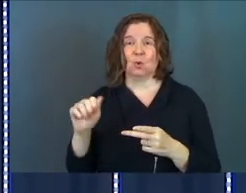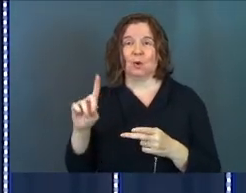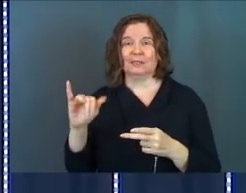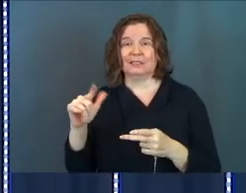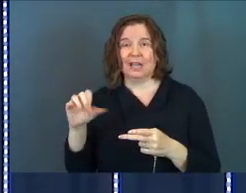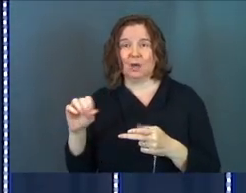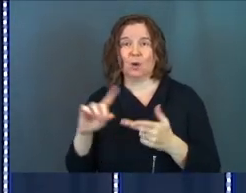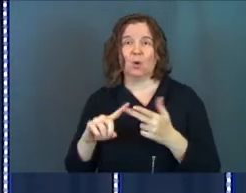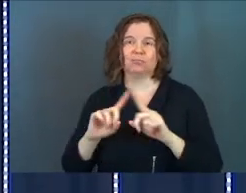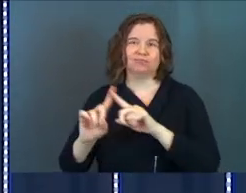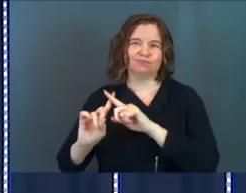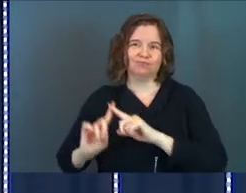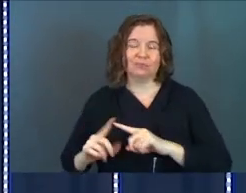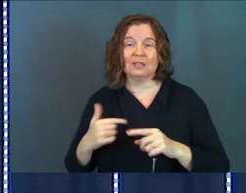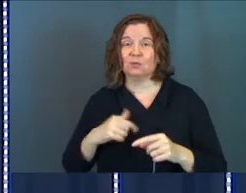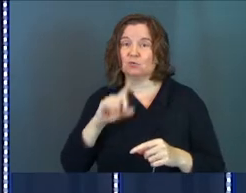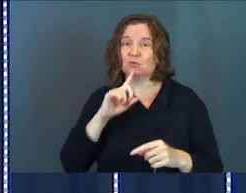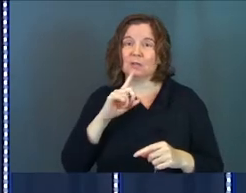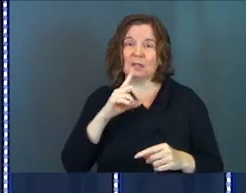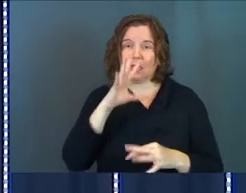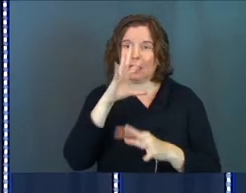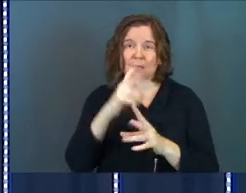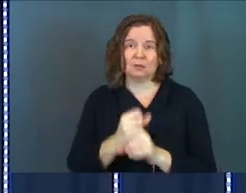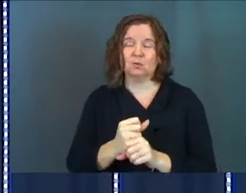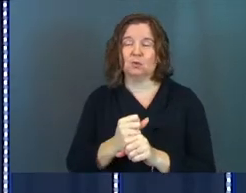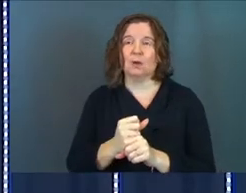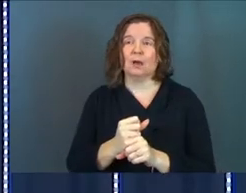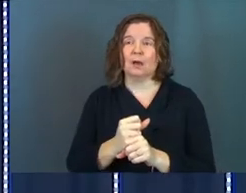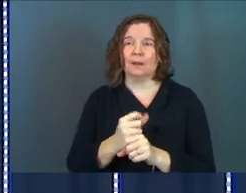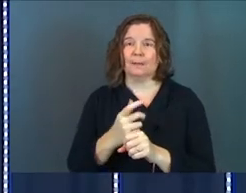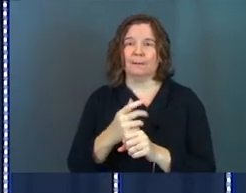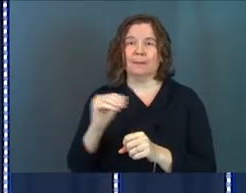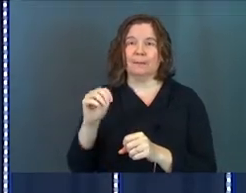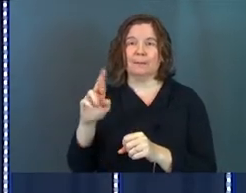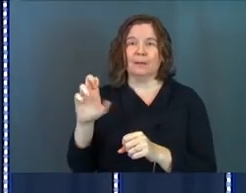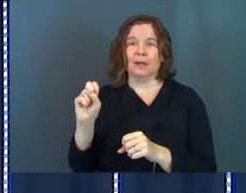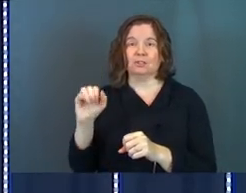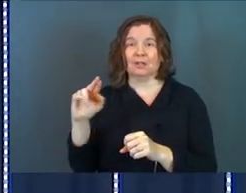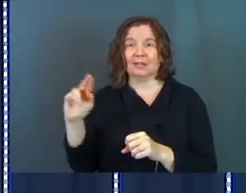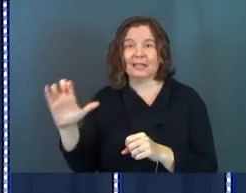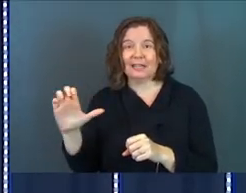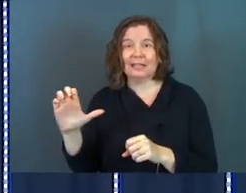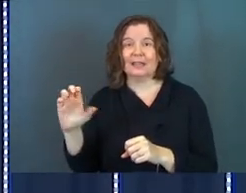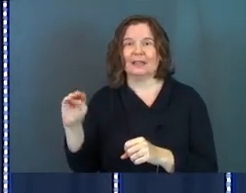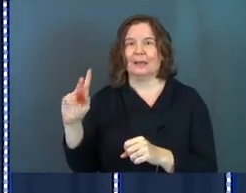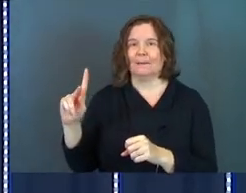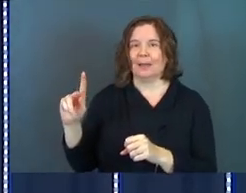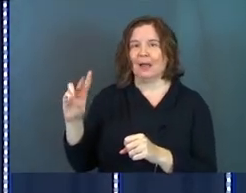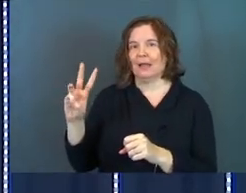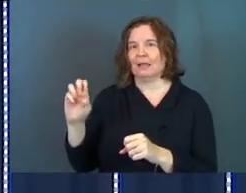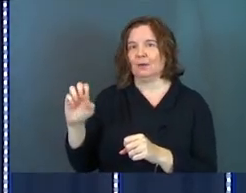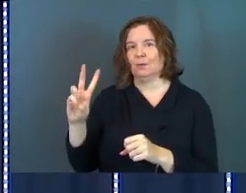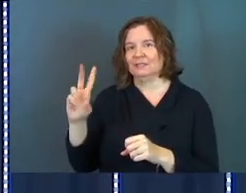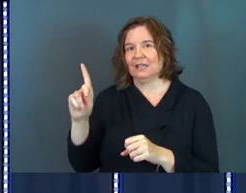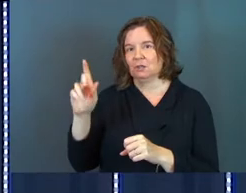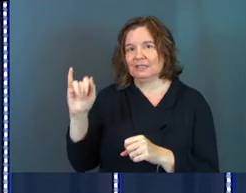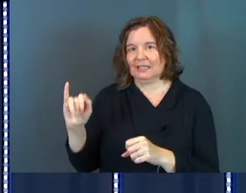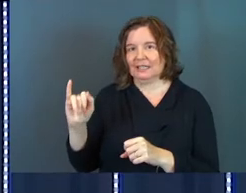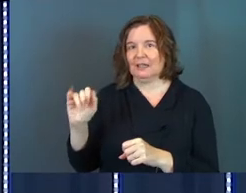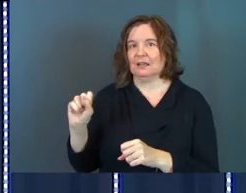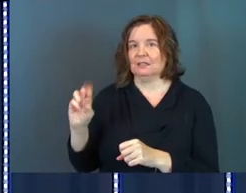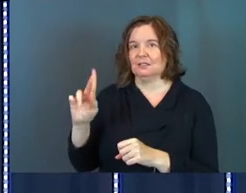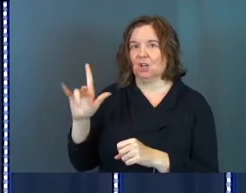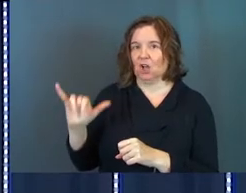Diego and he was into all that. He was super into Monsters Incorporated and Mike Wazowski and Sully and